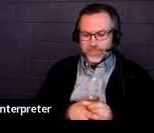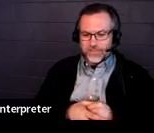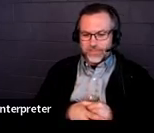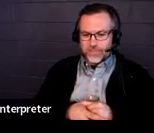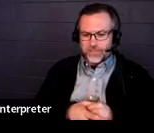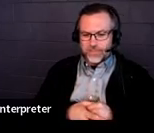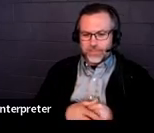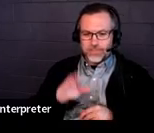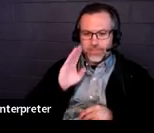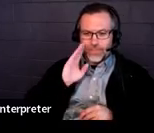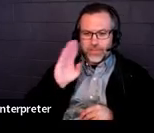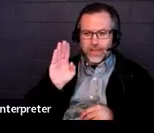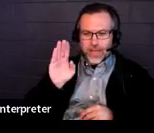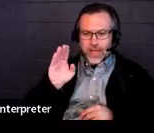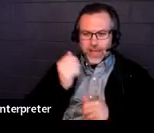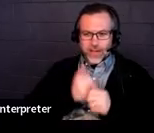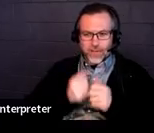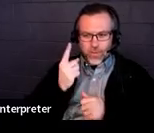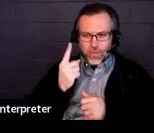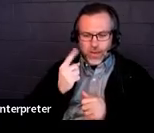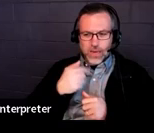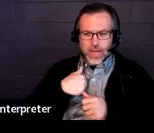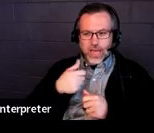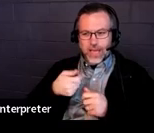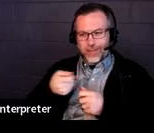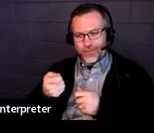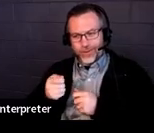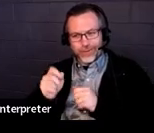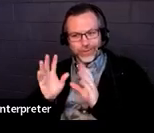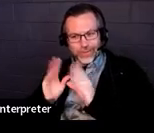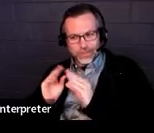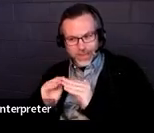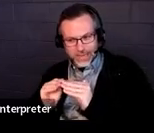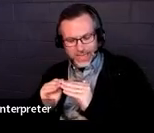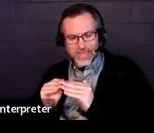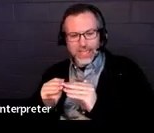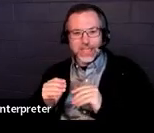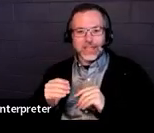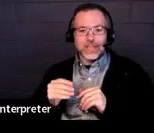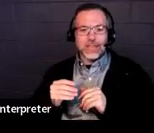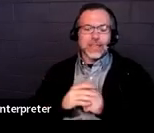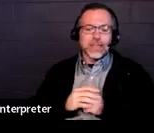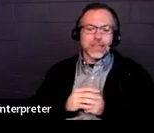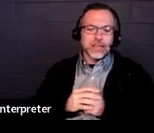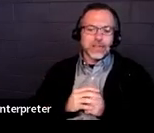Hey, everyone. Sorry, I got pulled into a meeting, and I just couldn't get out in time.